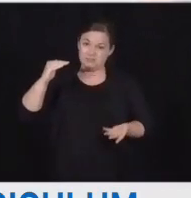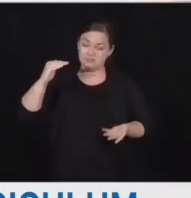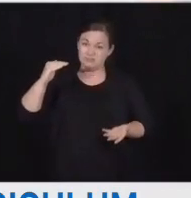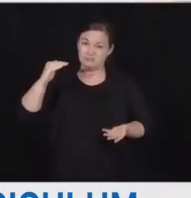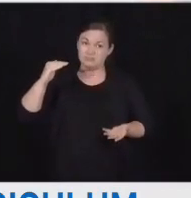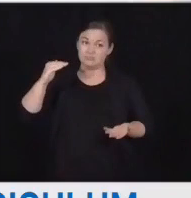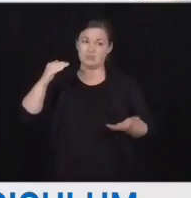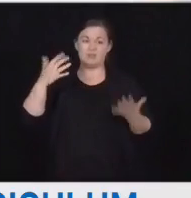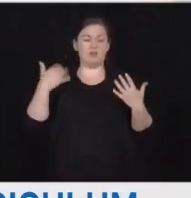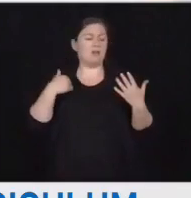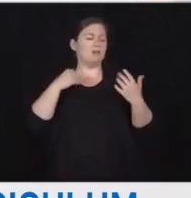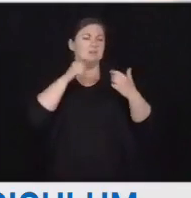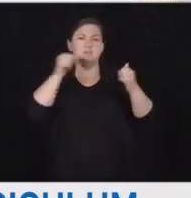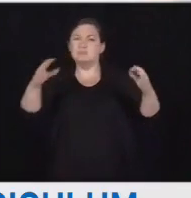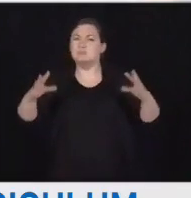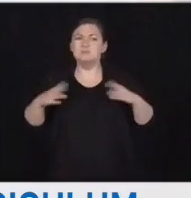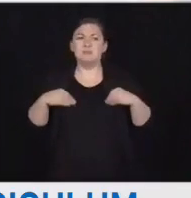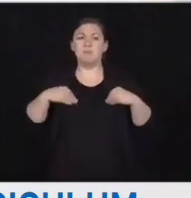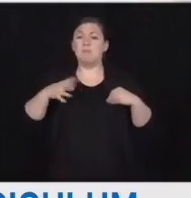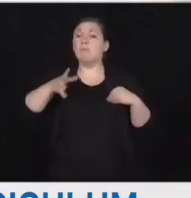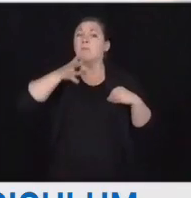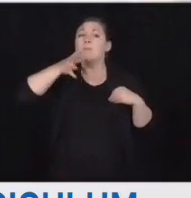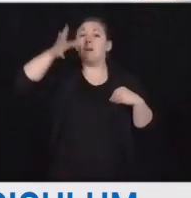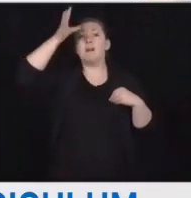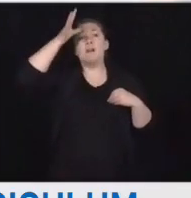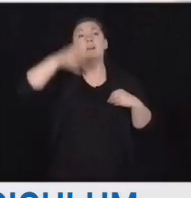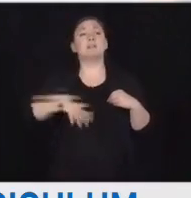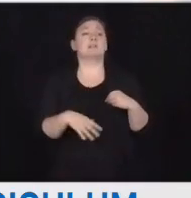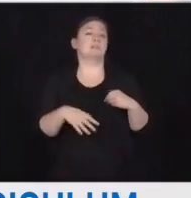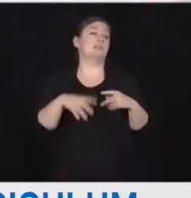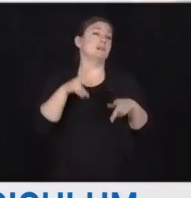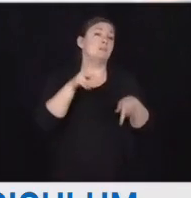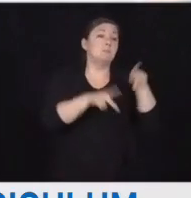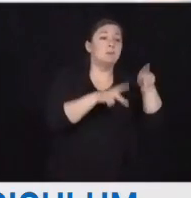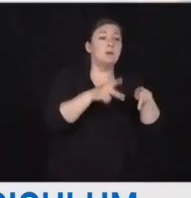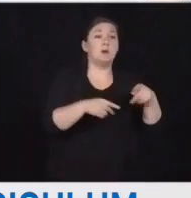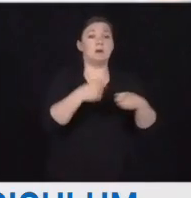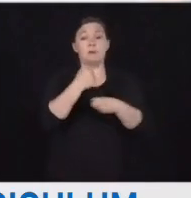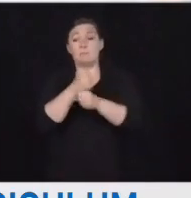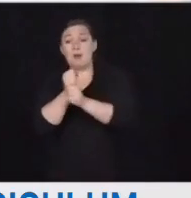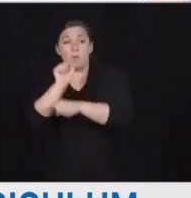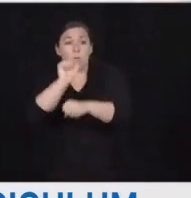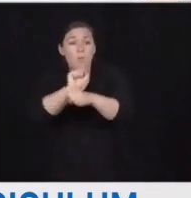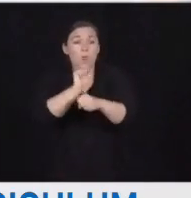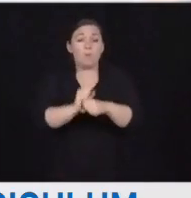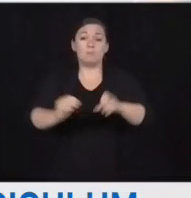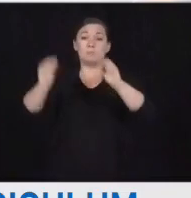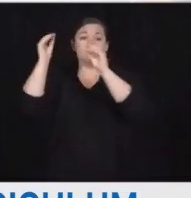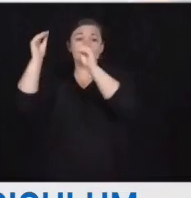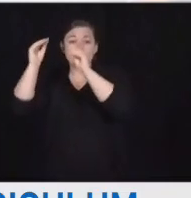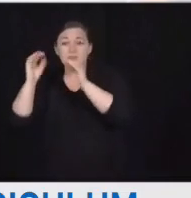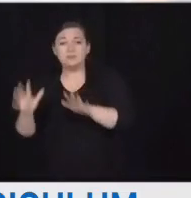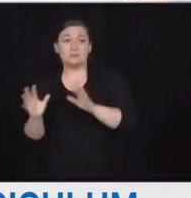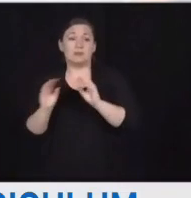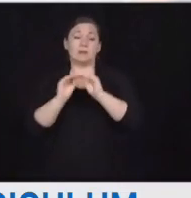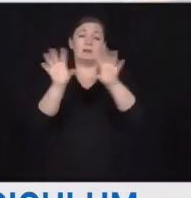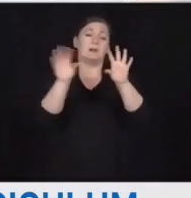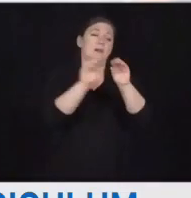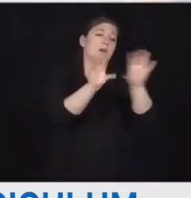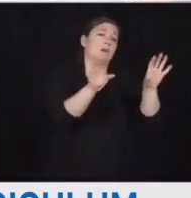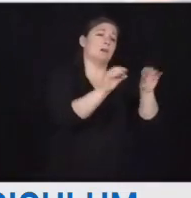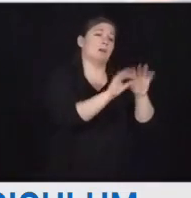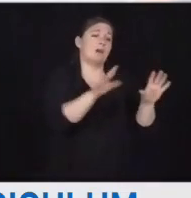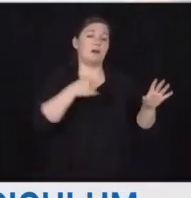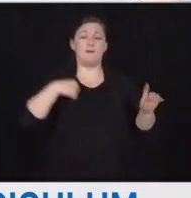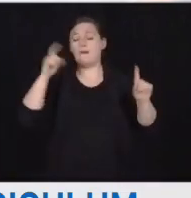facts, including multiplication. Yes, parents, that means memorizing timetables is back for our kids. Second, for the first time,